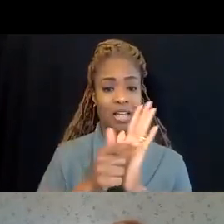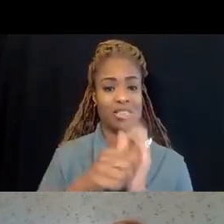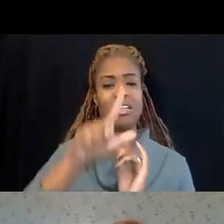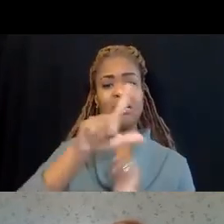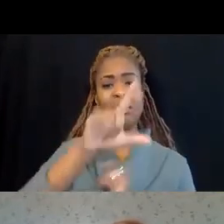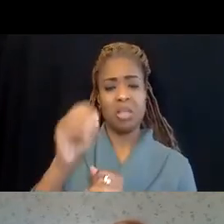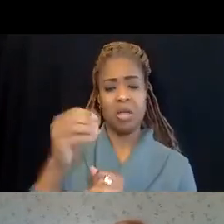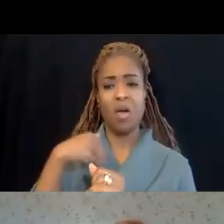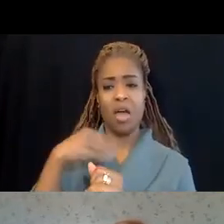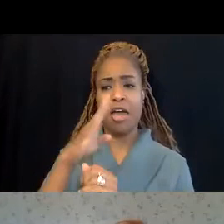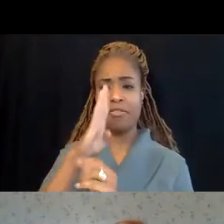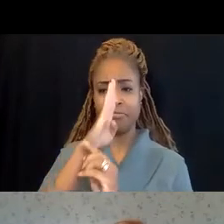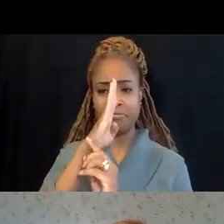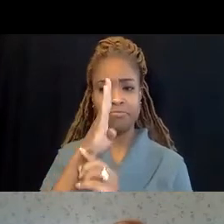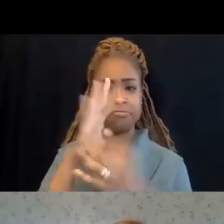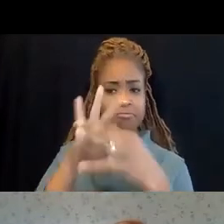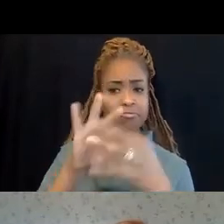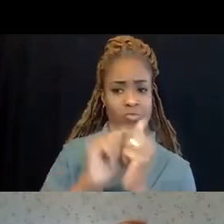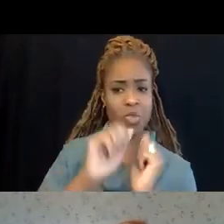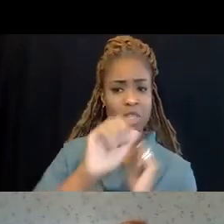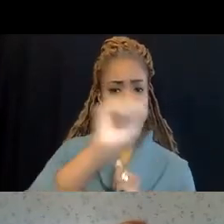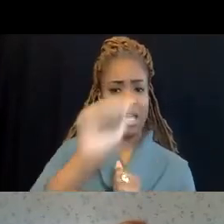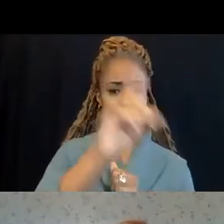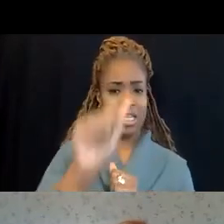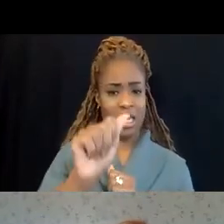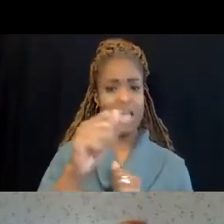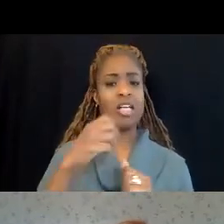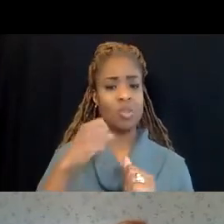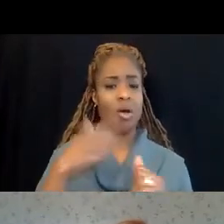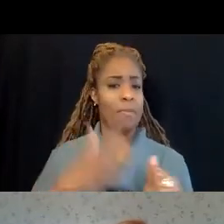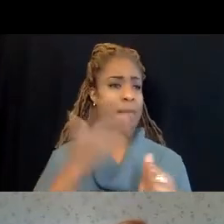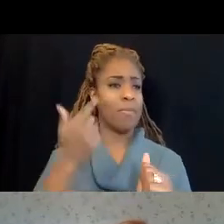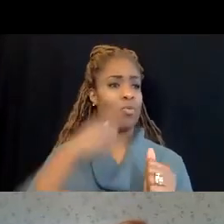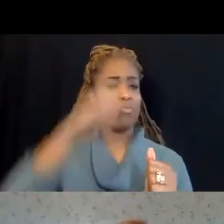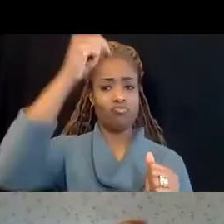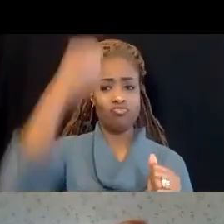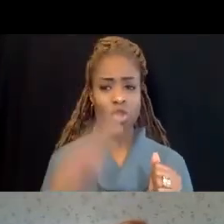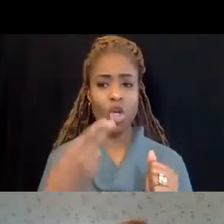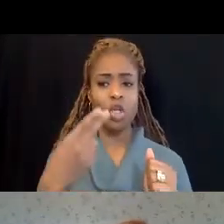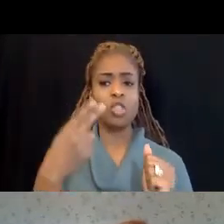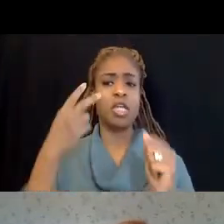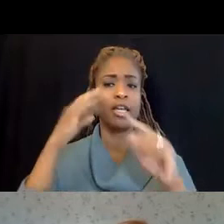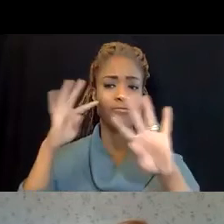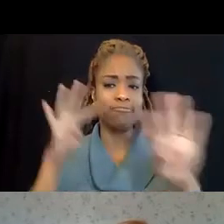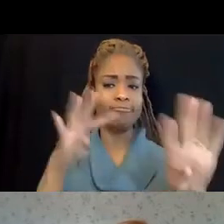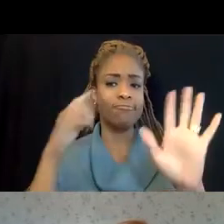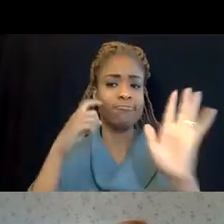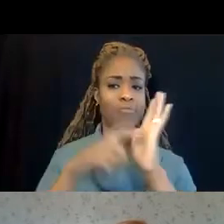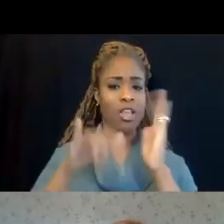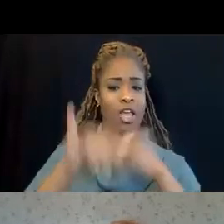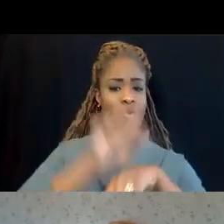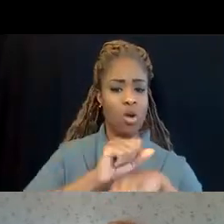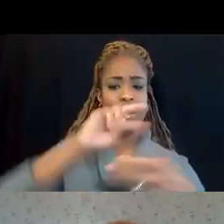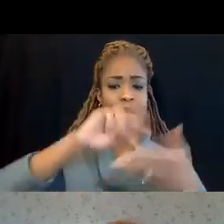connections to the ADA. I'm glad we've spent every Thursday shining a light on that work and what it means for both individuals